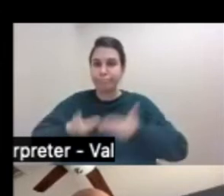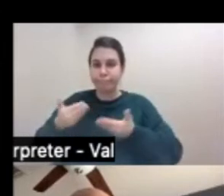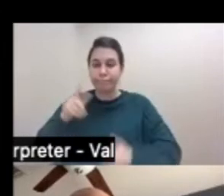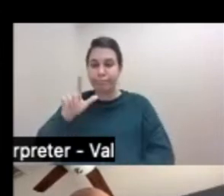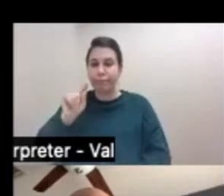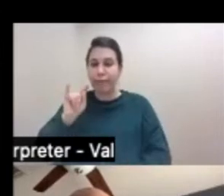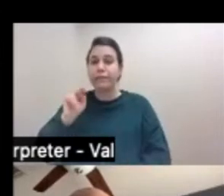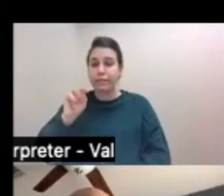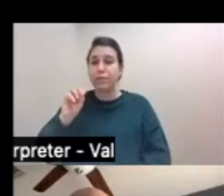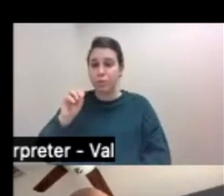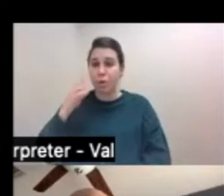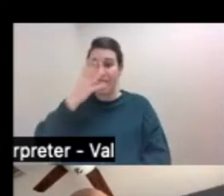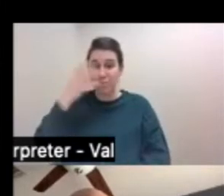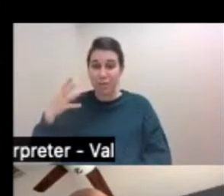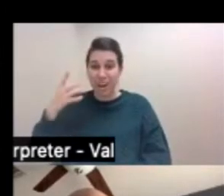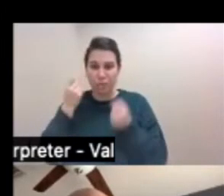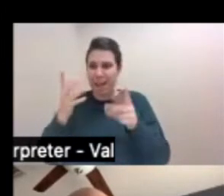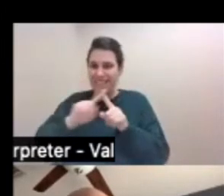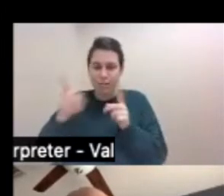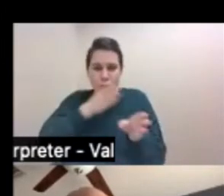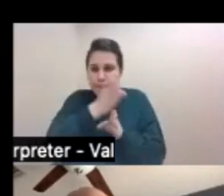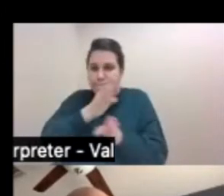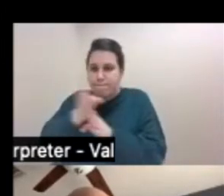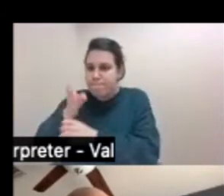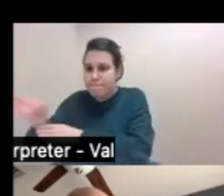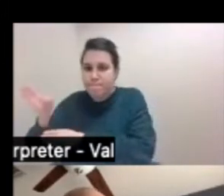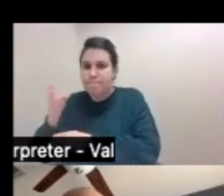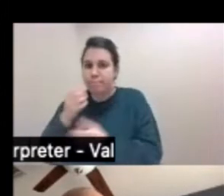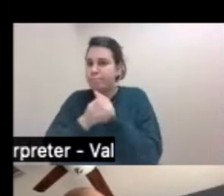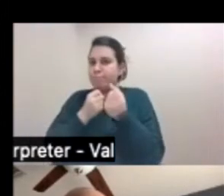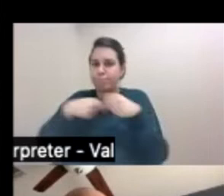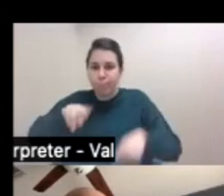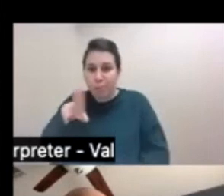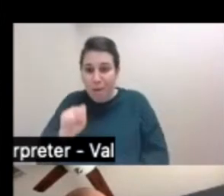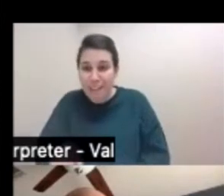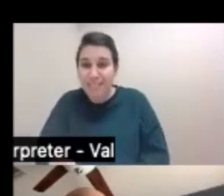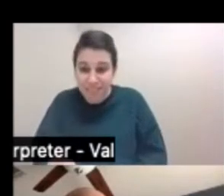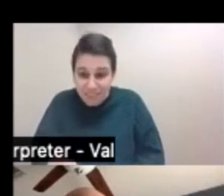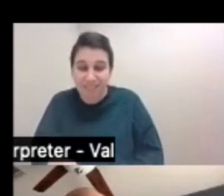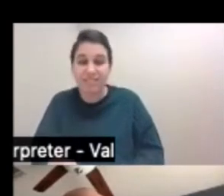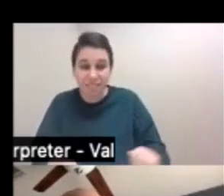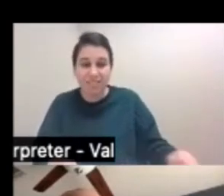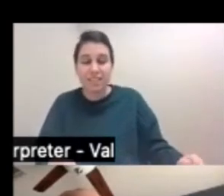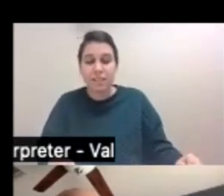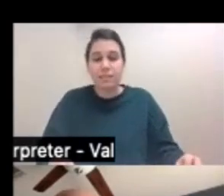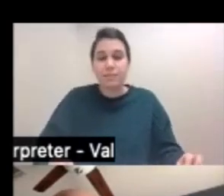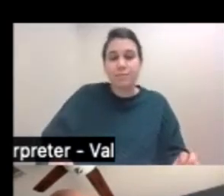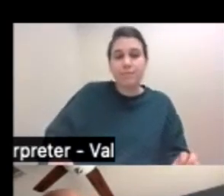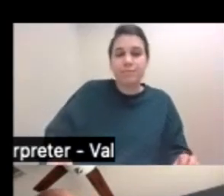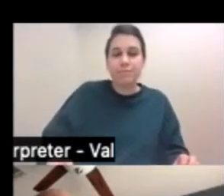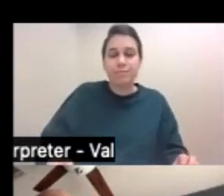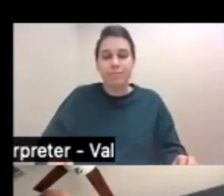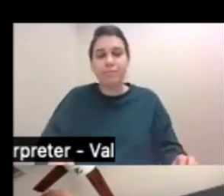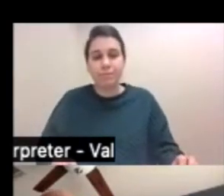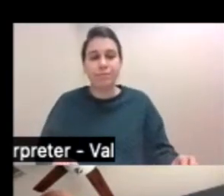areas of productivity that were needed for the country and that were at risk of collapsing. So in that journey,